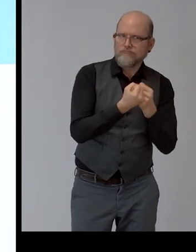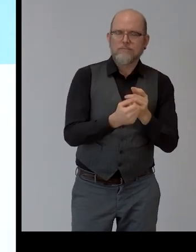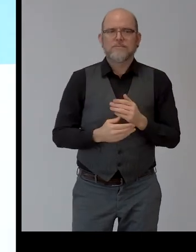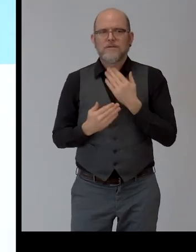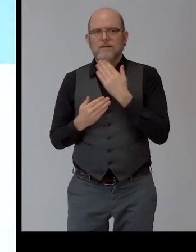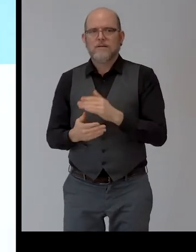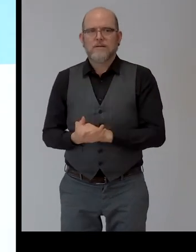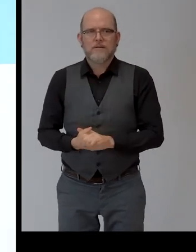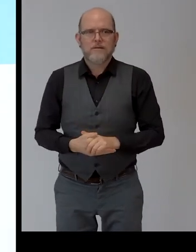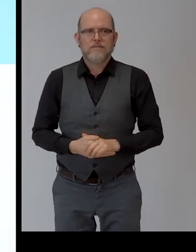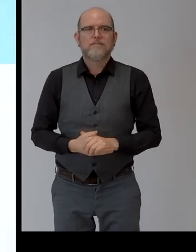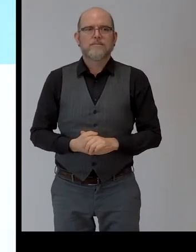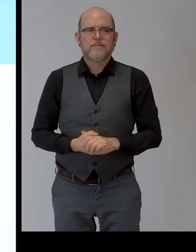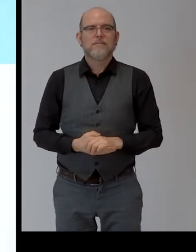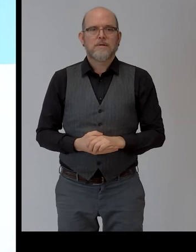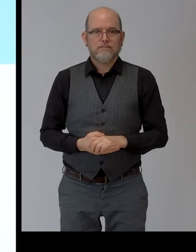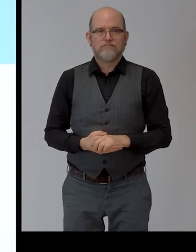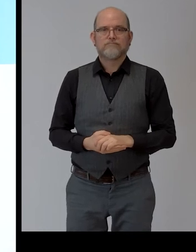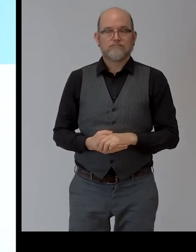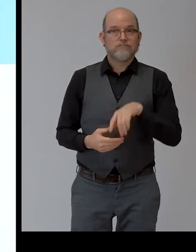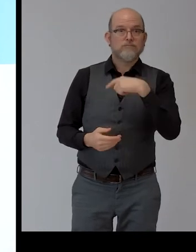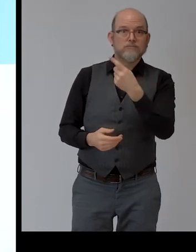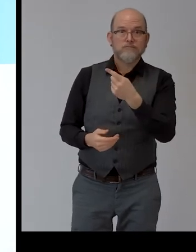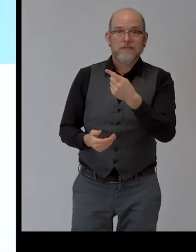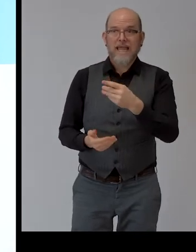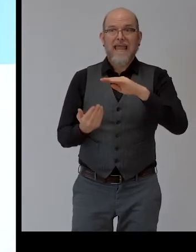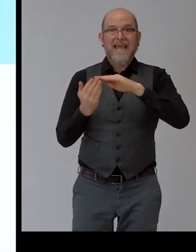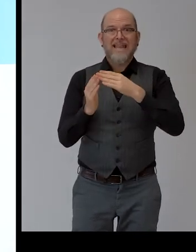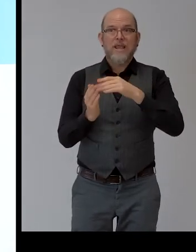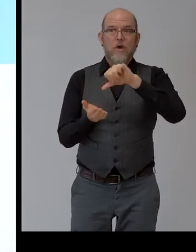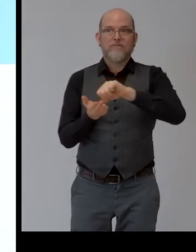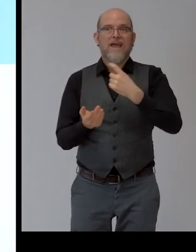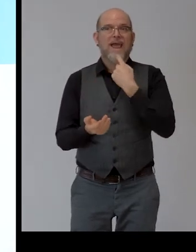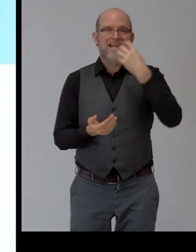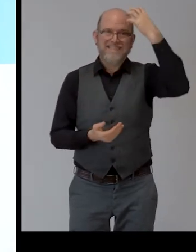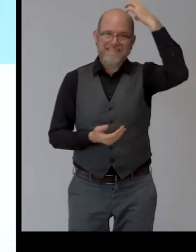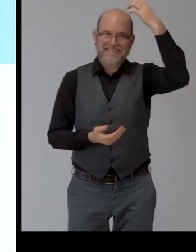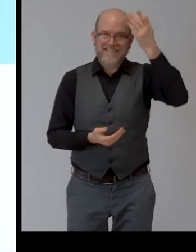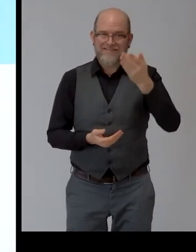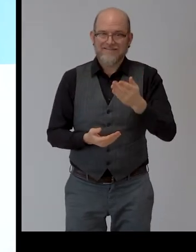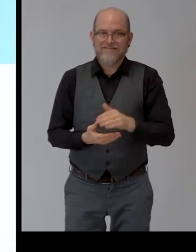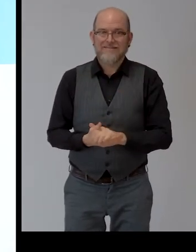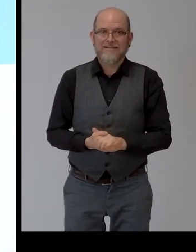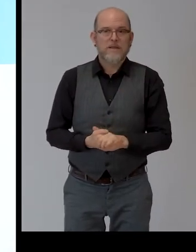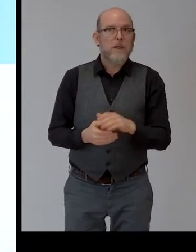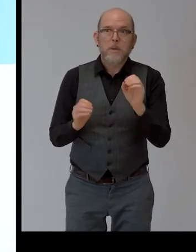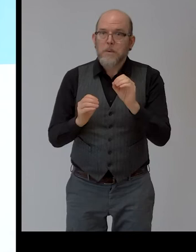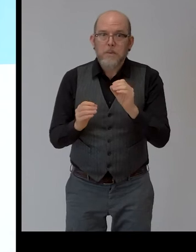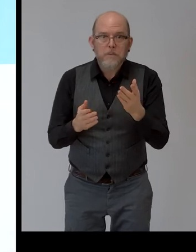organization, the city of Helsinki from Finland, please. I'm not here. Good afternoon.